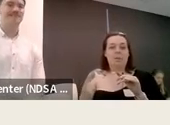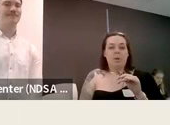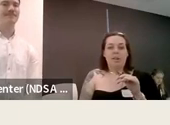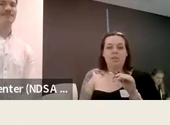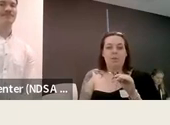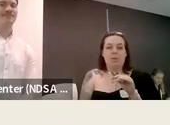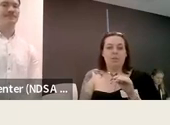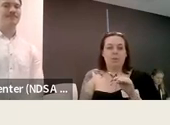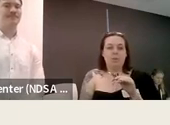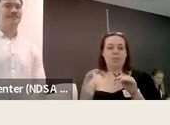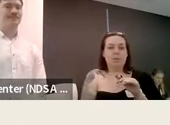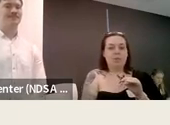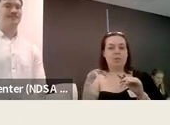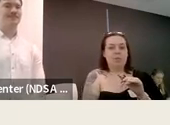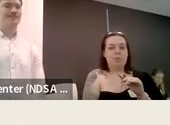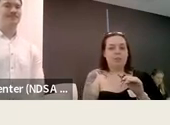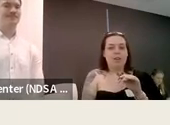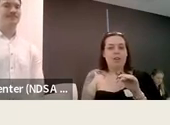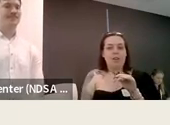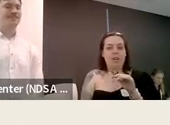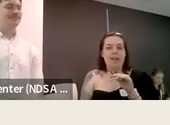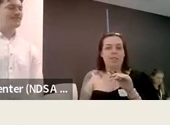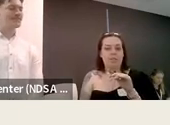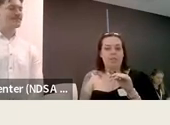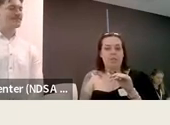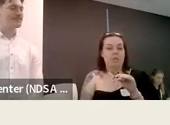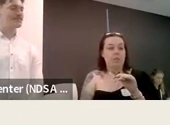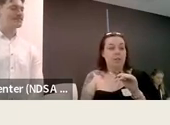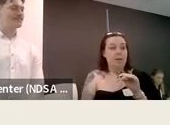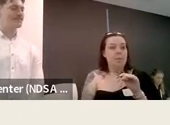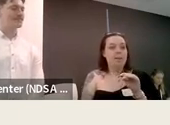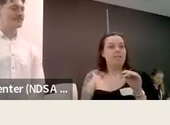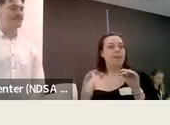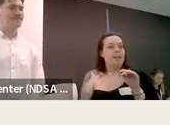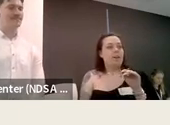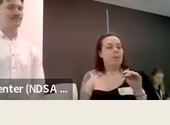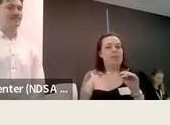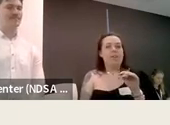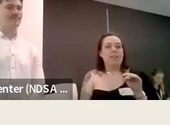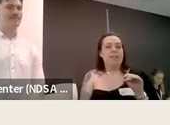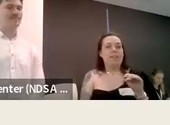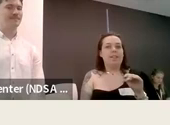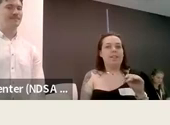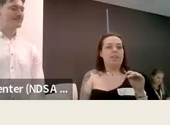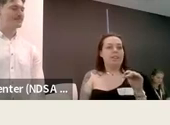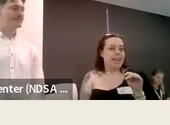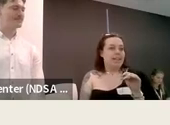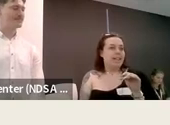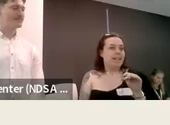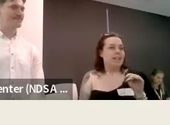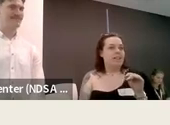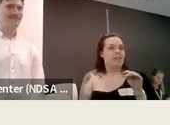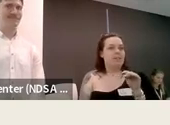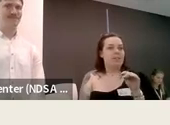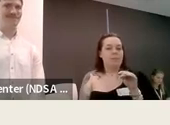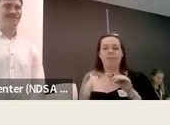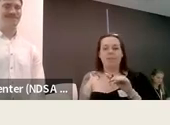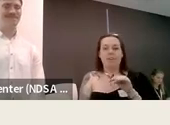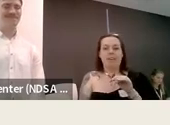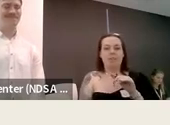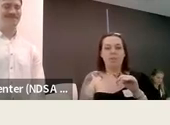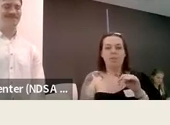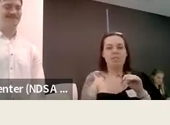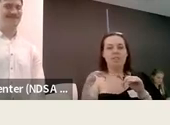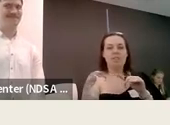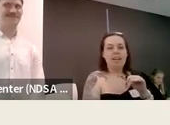are working to ensure disabled student voices are heard at the student union on campus which currently involves a lot of yelling and a lot